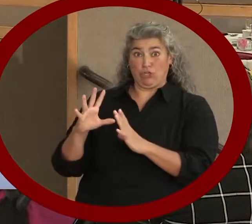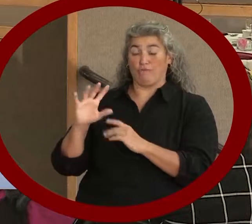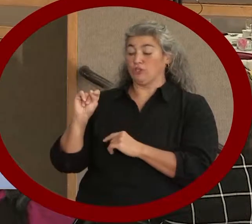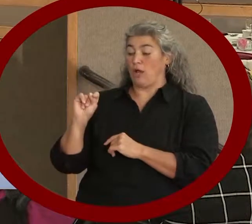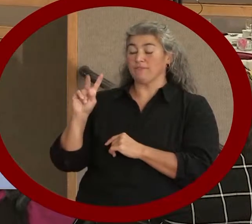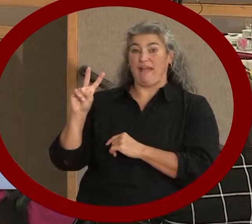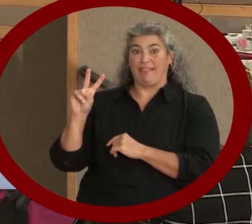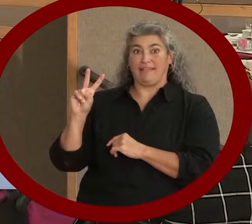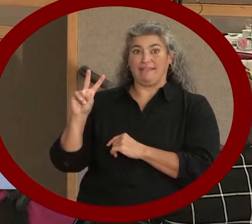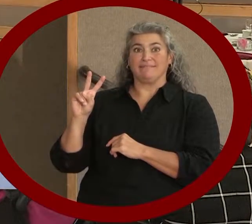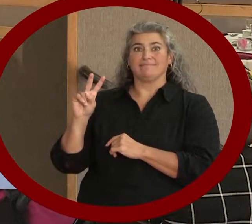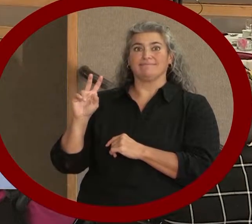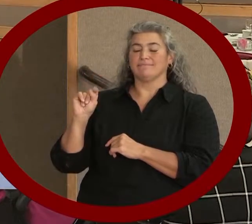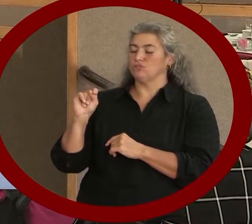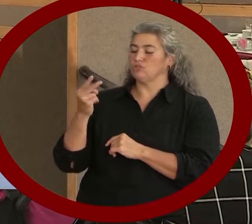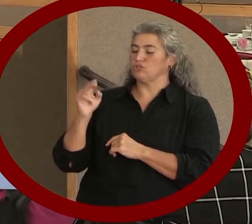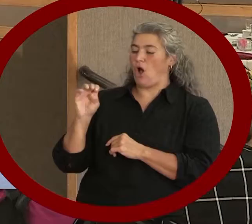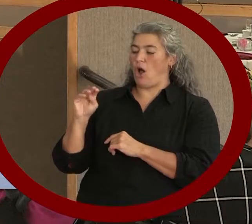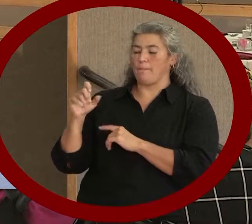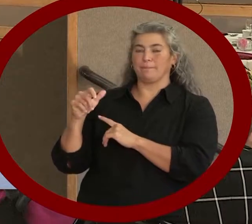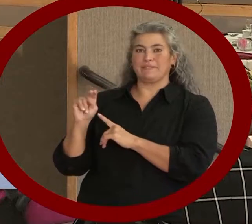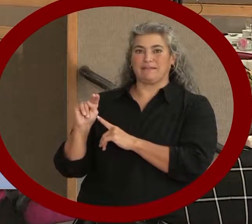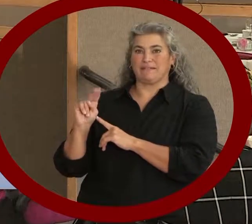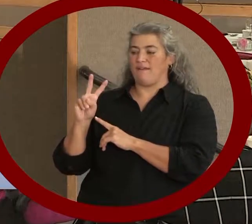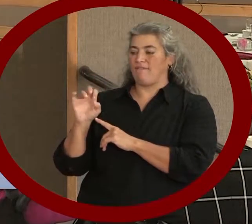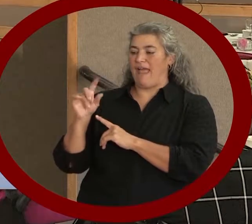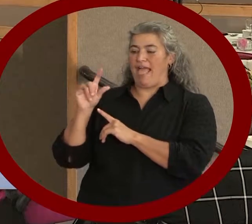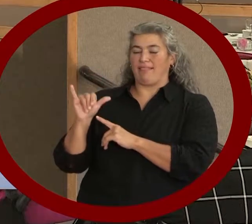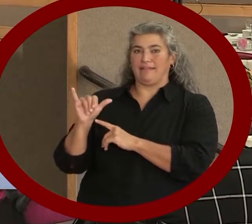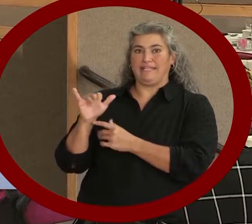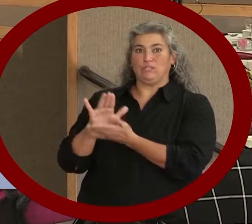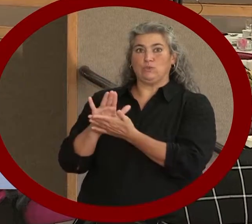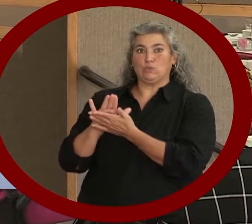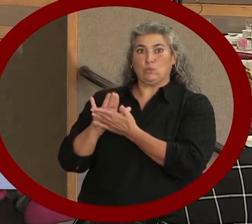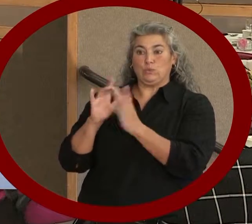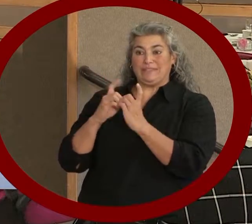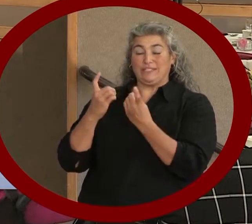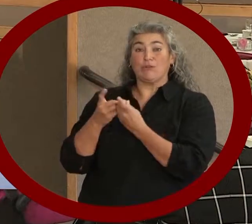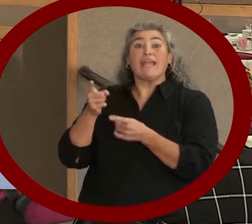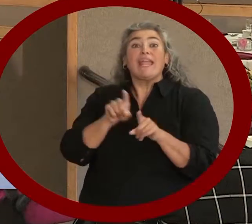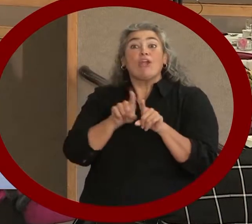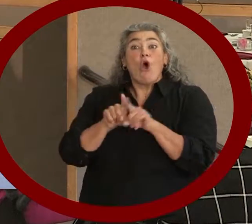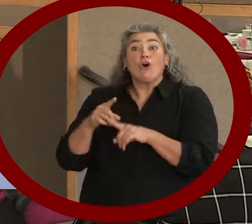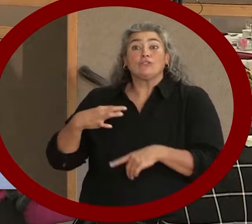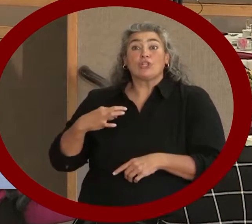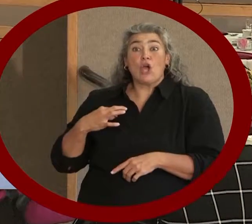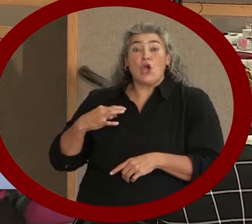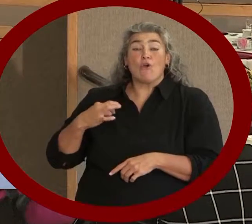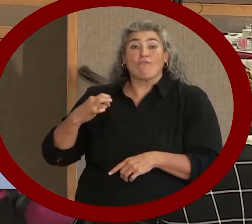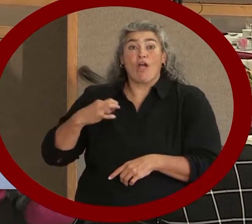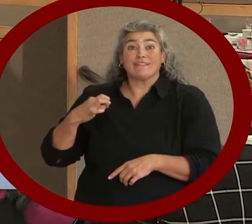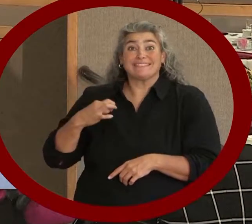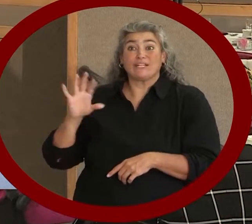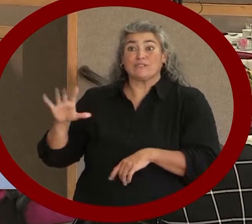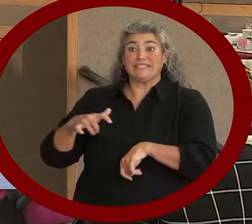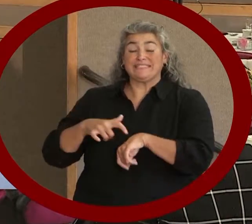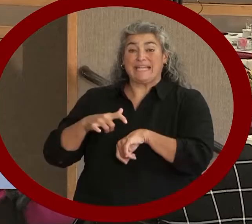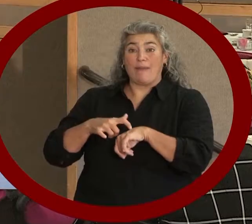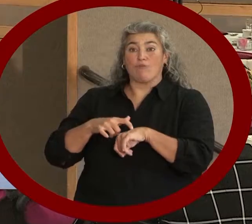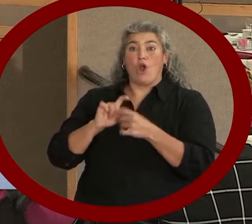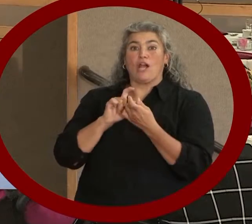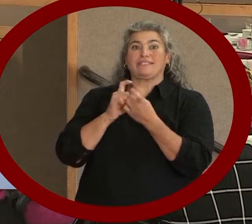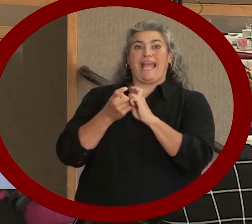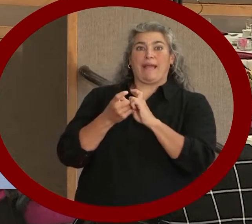also devotes his countless hours of his spare time as a volunteer in our adaptive recreation program.